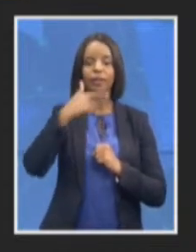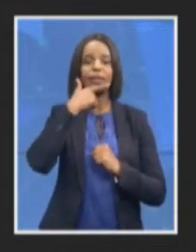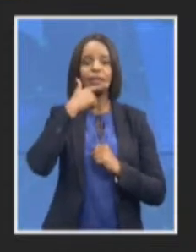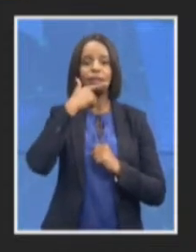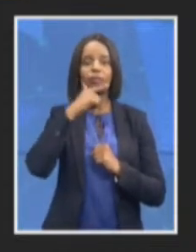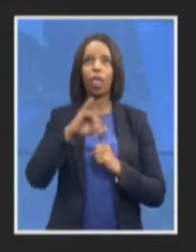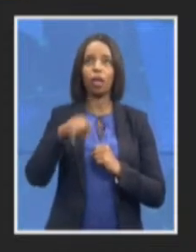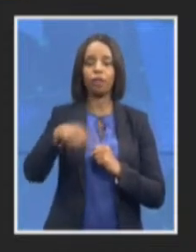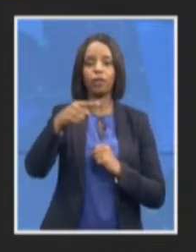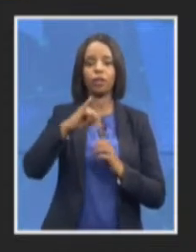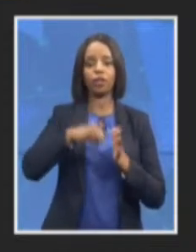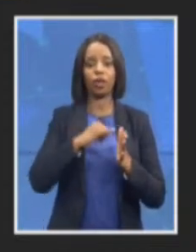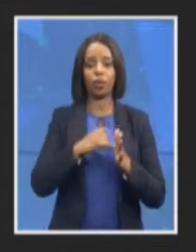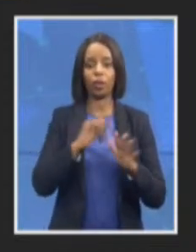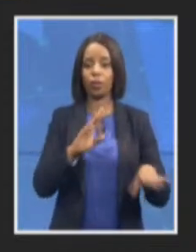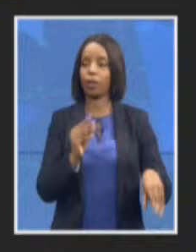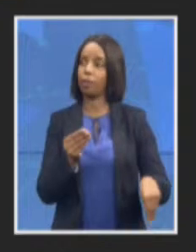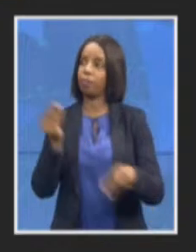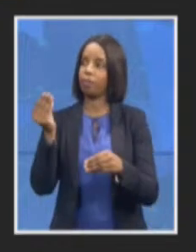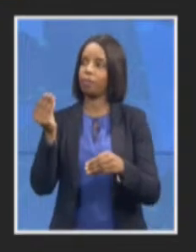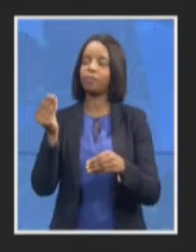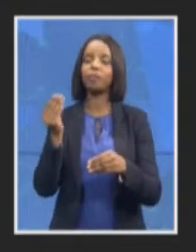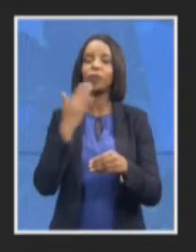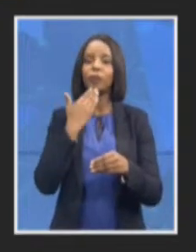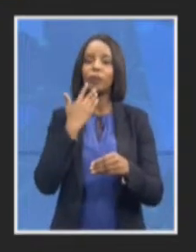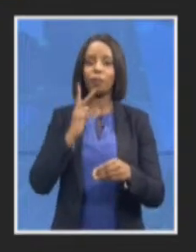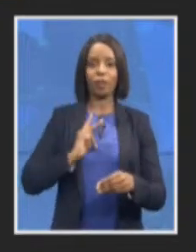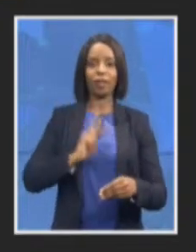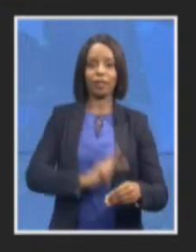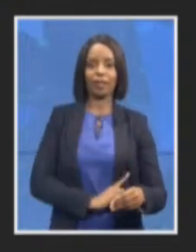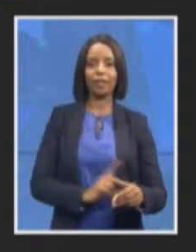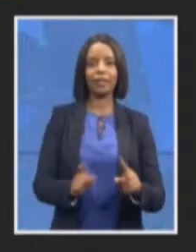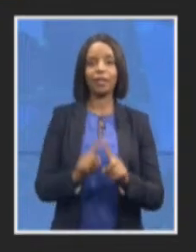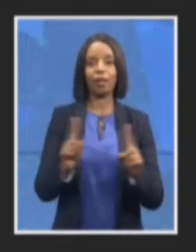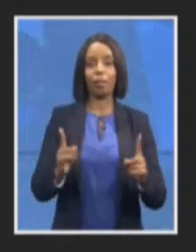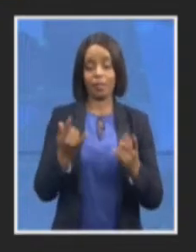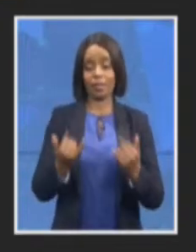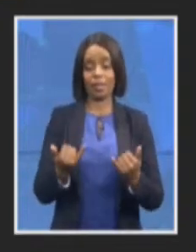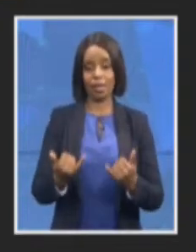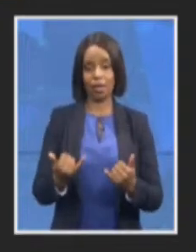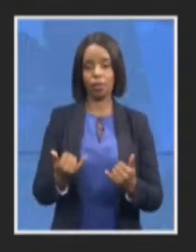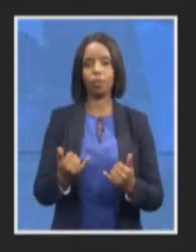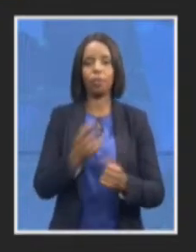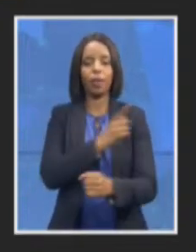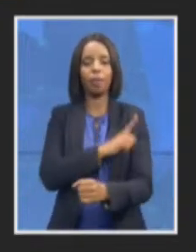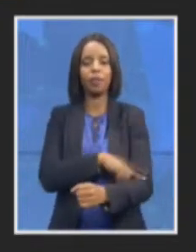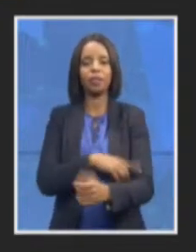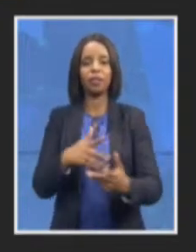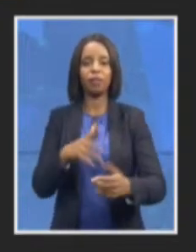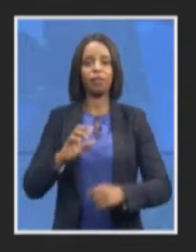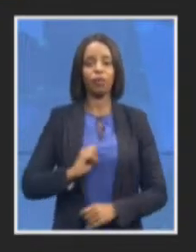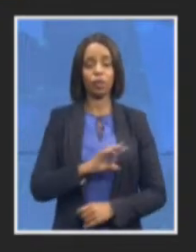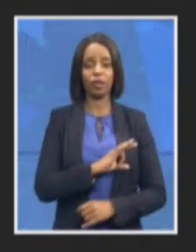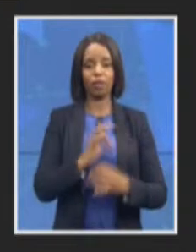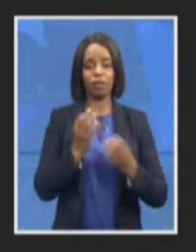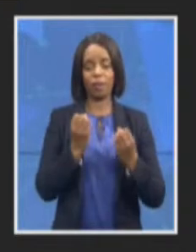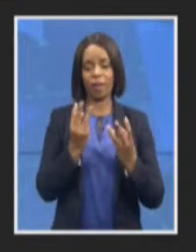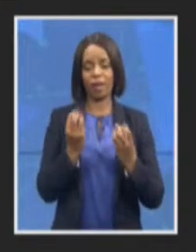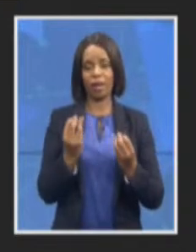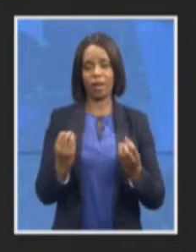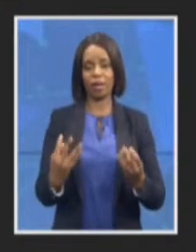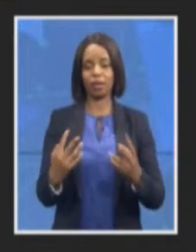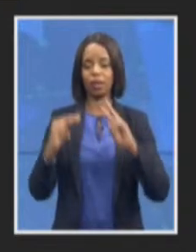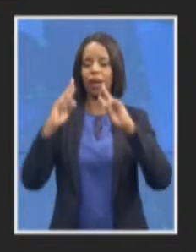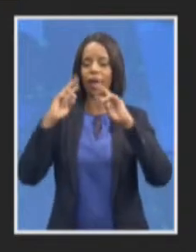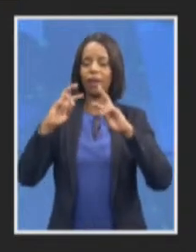transition and that includes not just the capacity of staff and there are a number of them investigators and analysts and